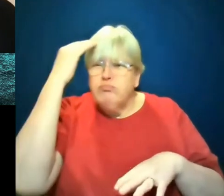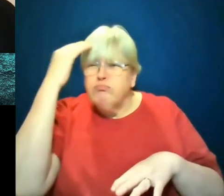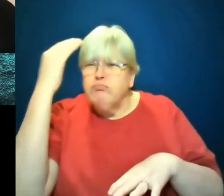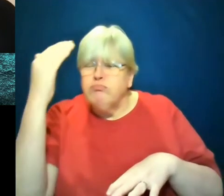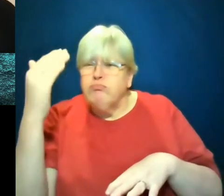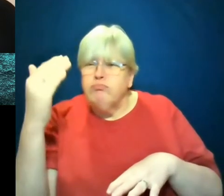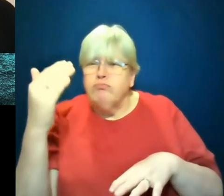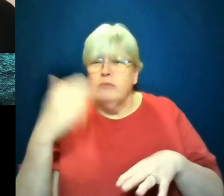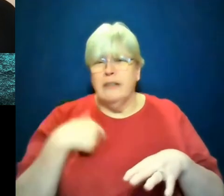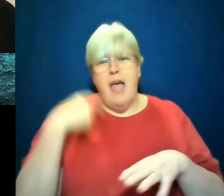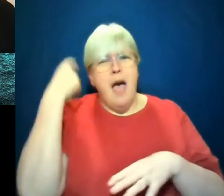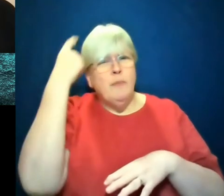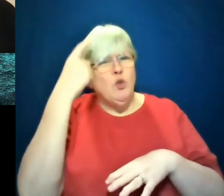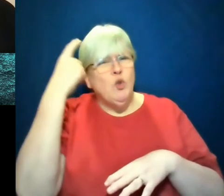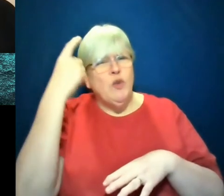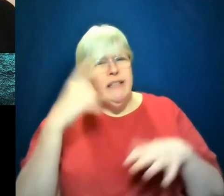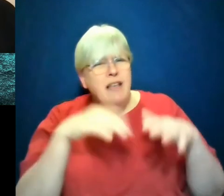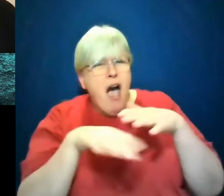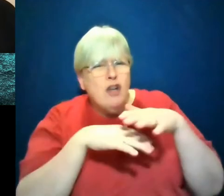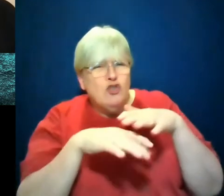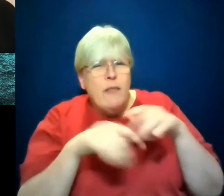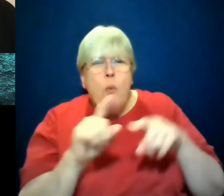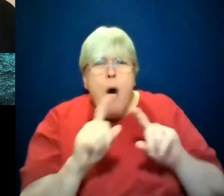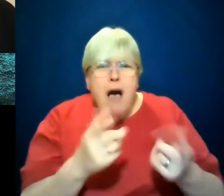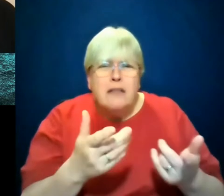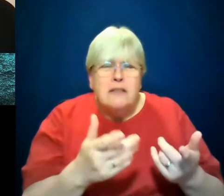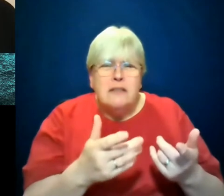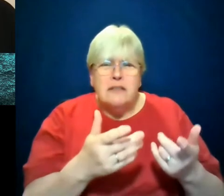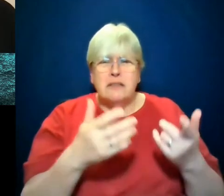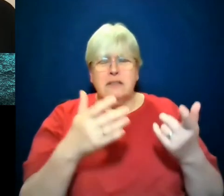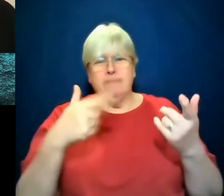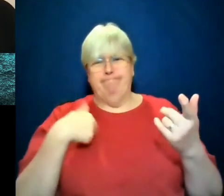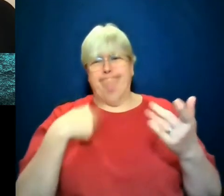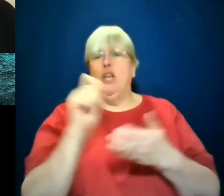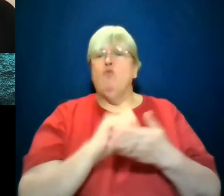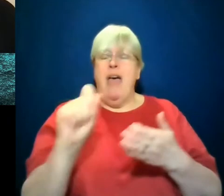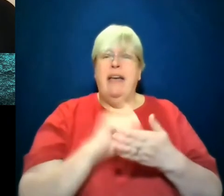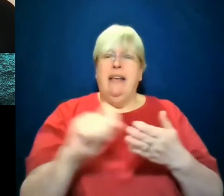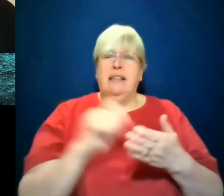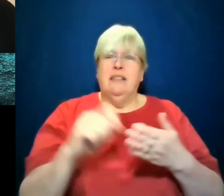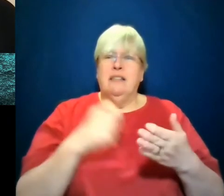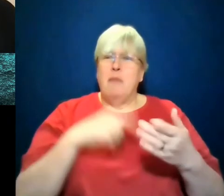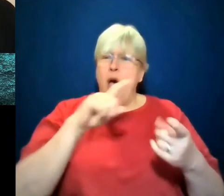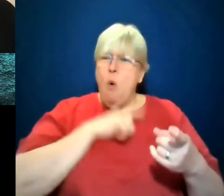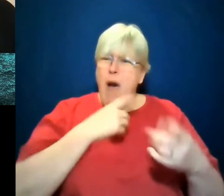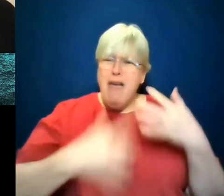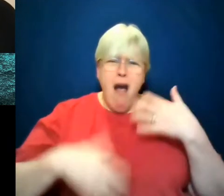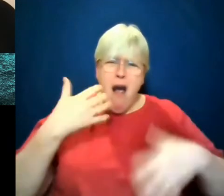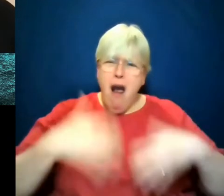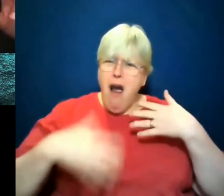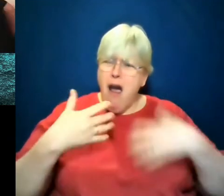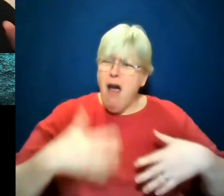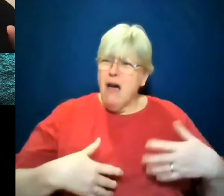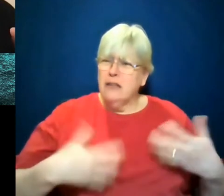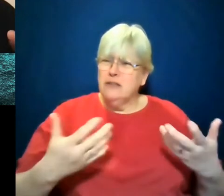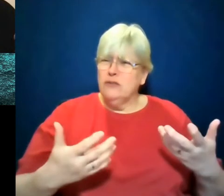what's underneath that, that for me as a writer, I want to know what's underneath, what is this, what is the wound? What is the psychic wound that's